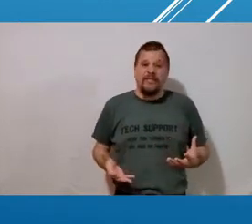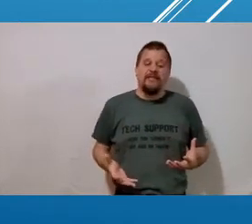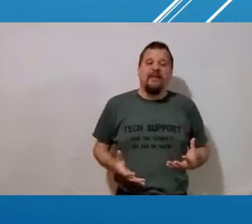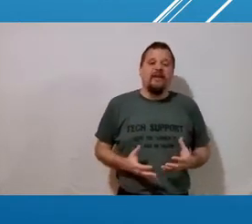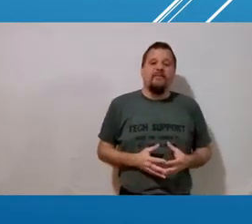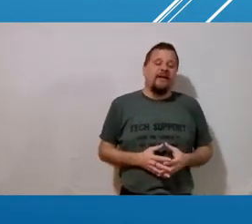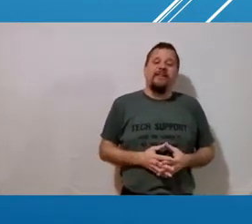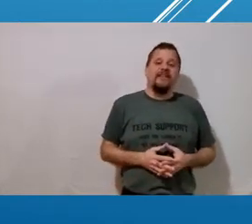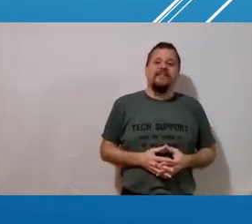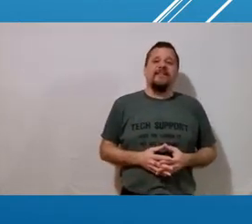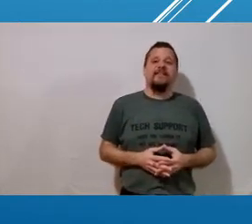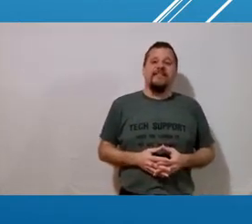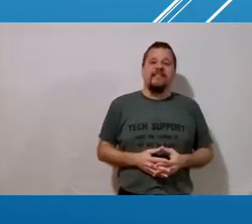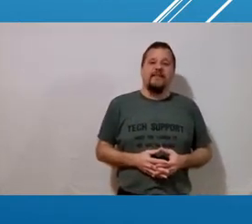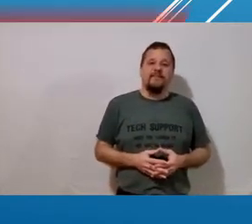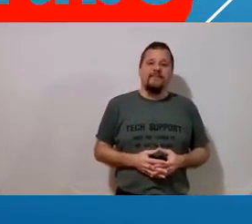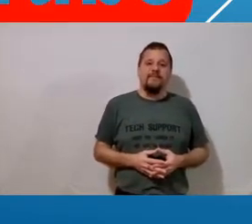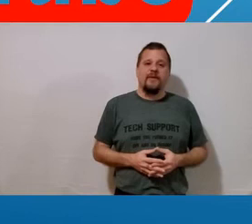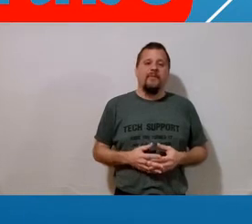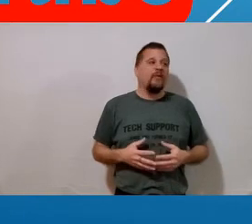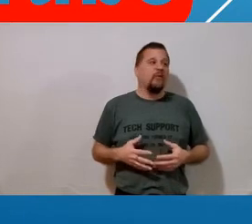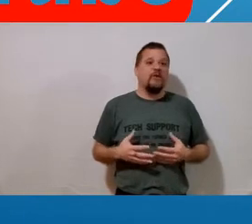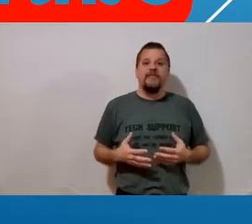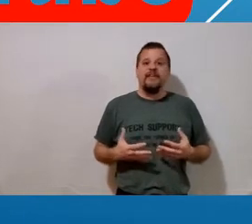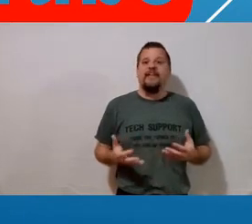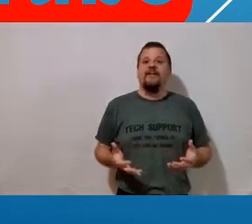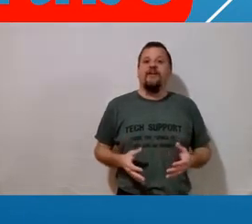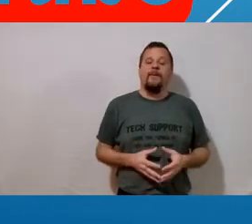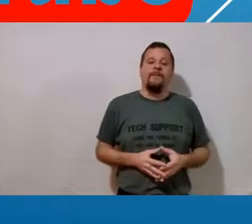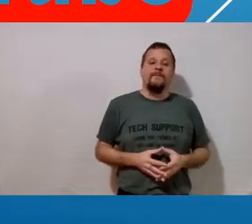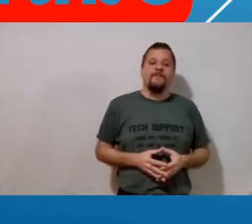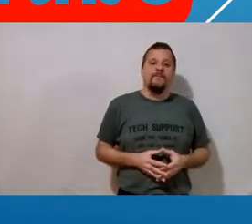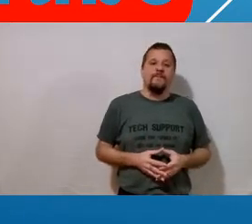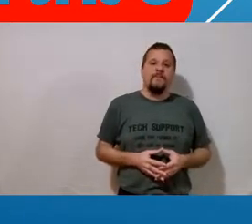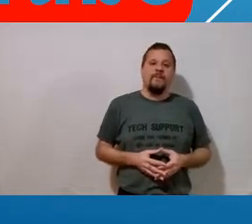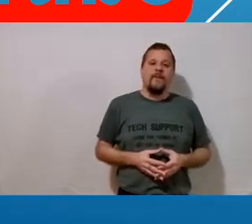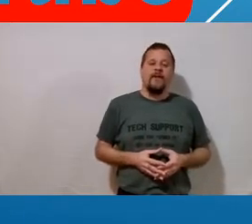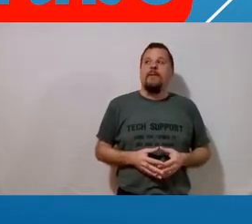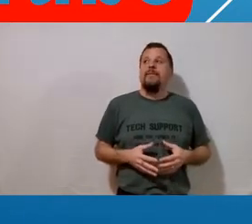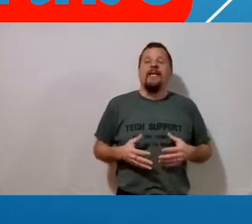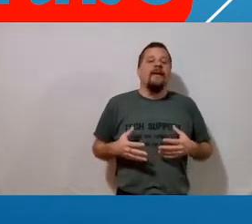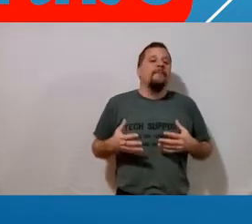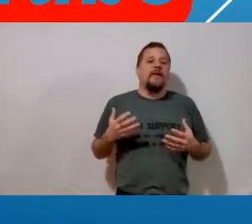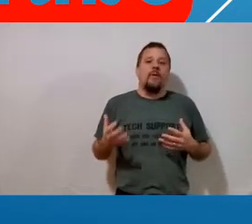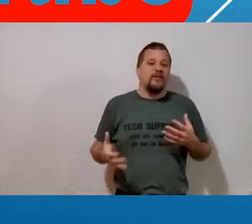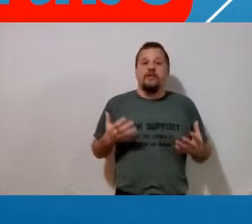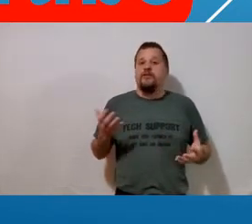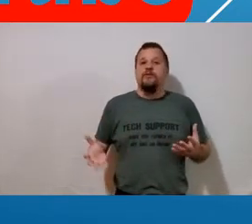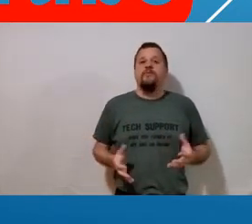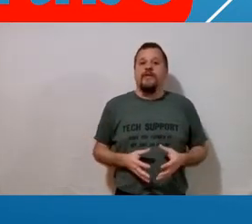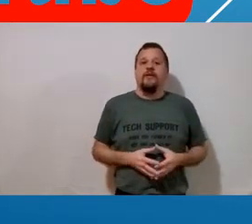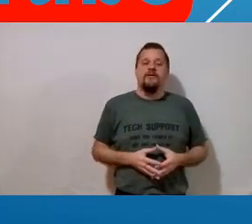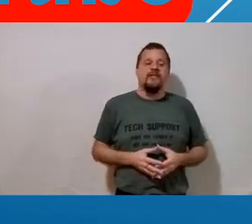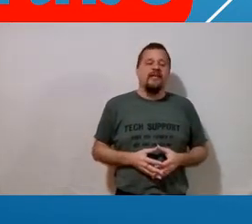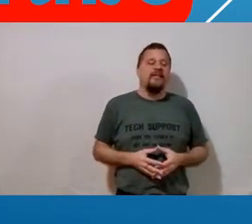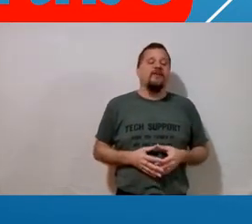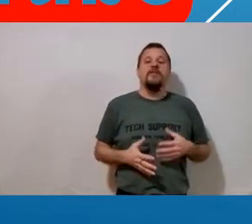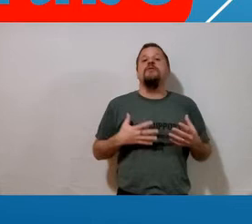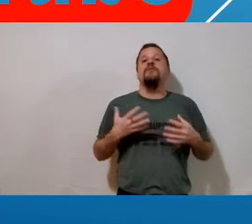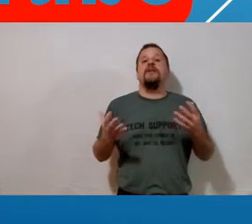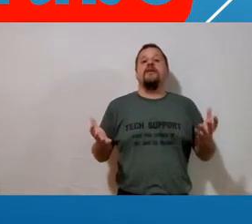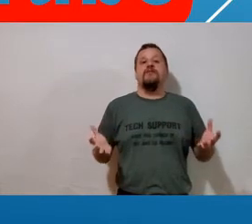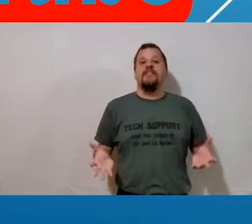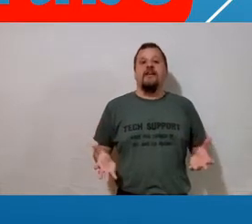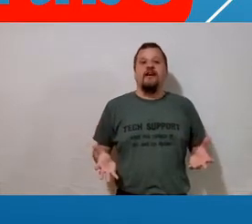heavily influenced by the things that they see by the words that they hear you know maybe they watch youtube videos